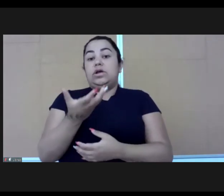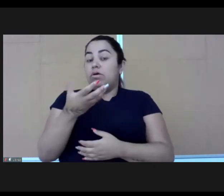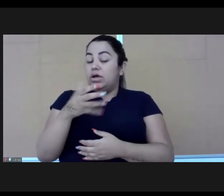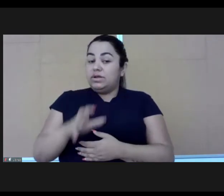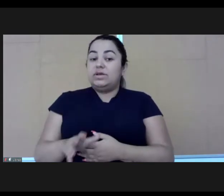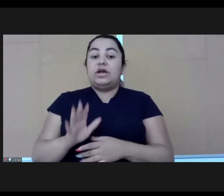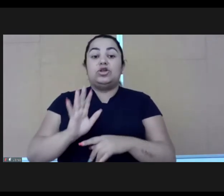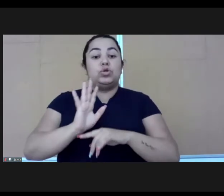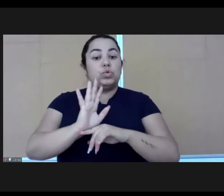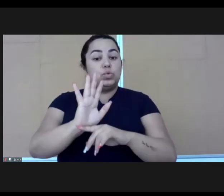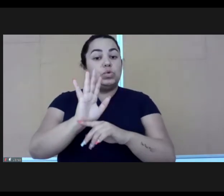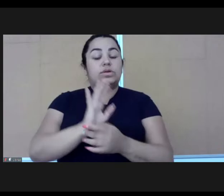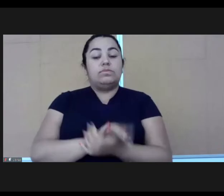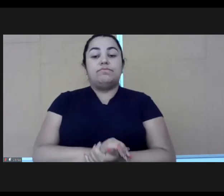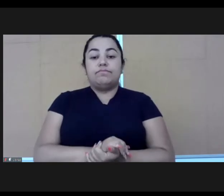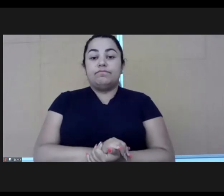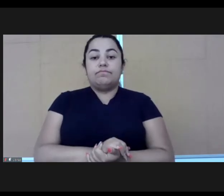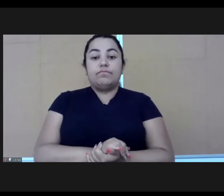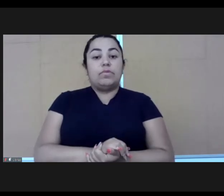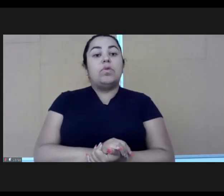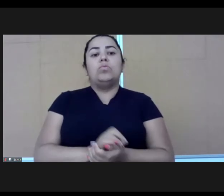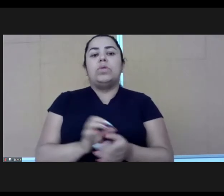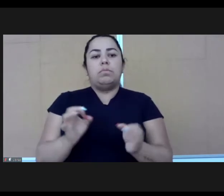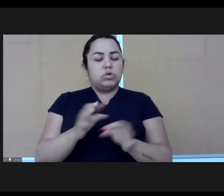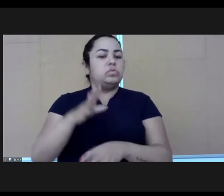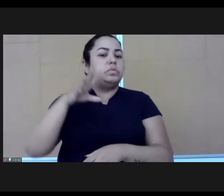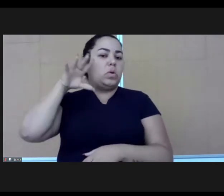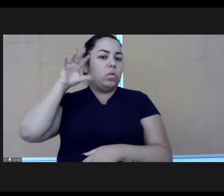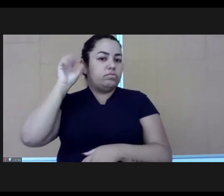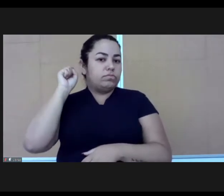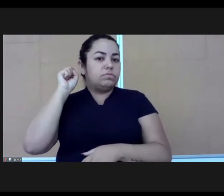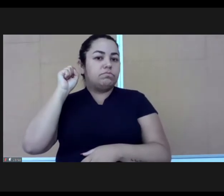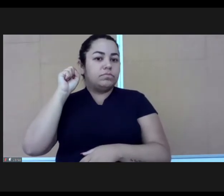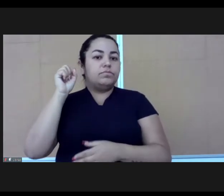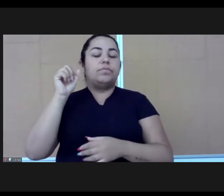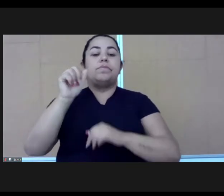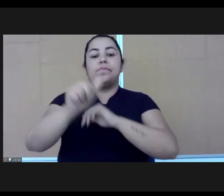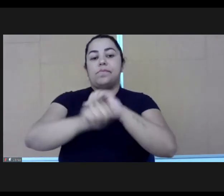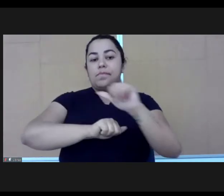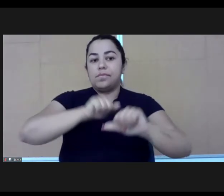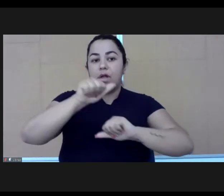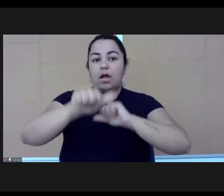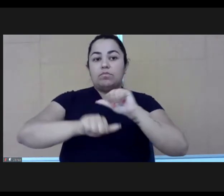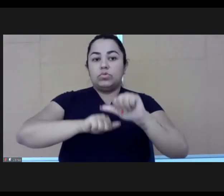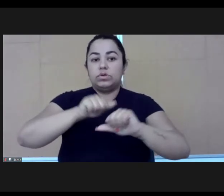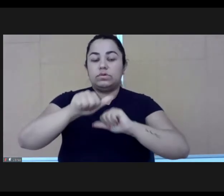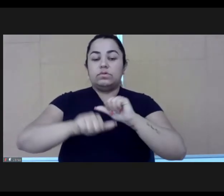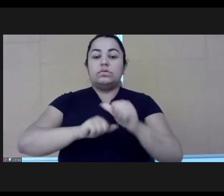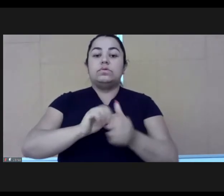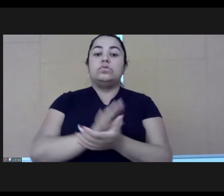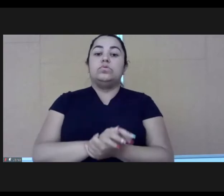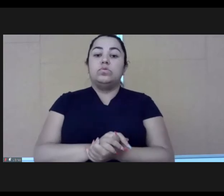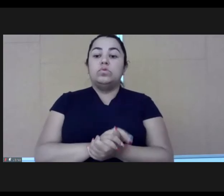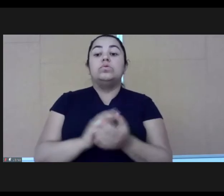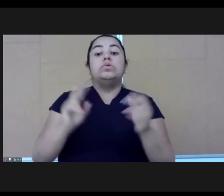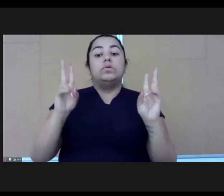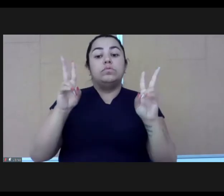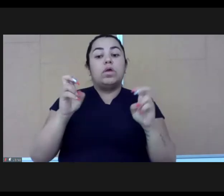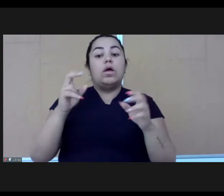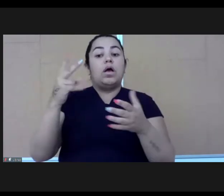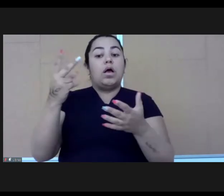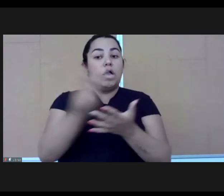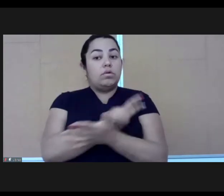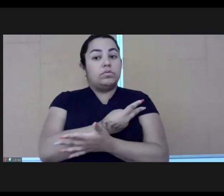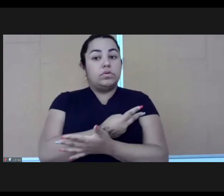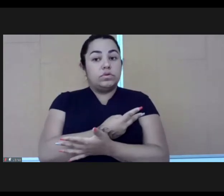listen and be part of the change. And there's one really successful thing that happened to me while I was